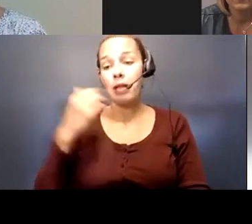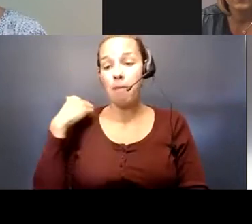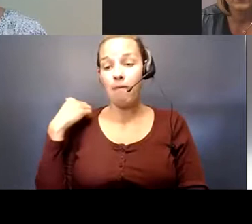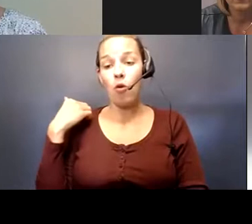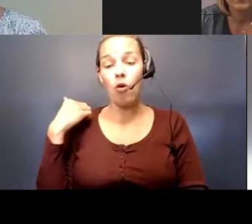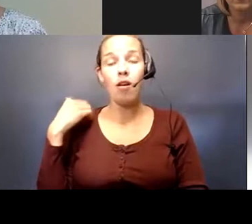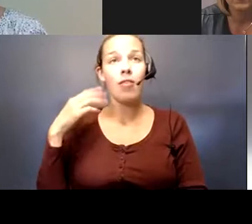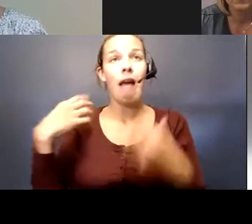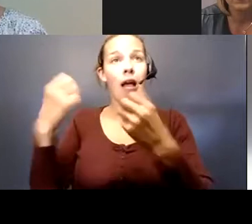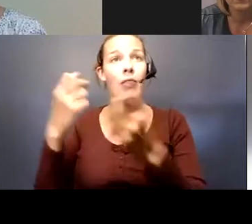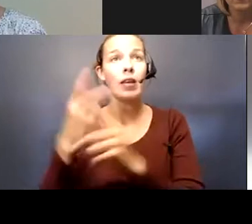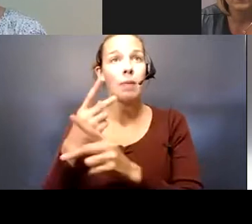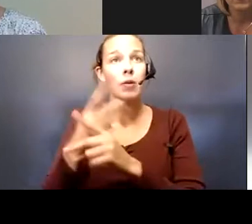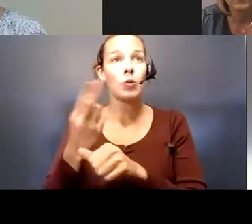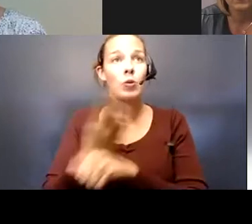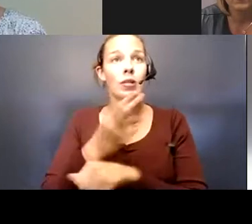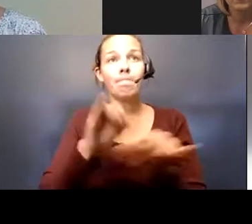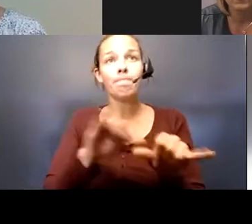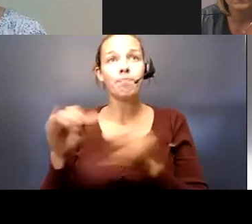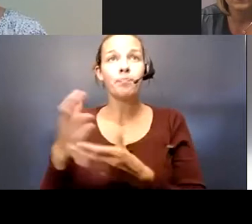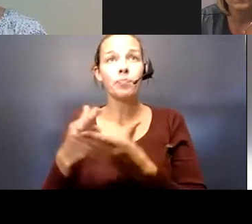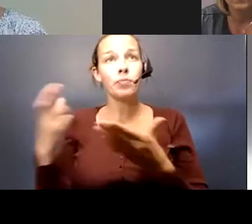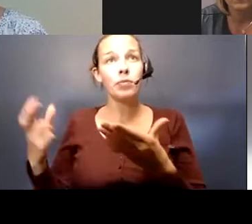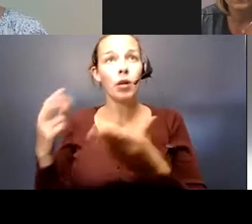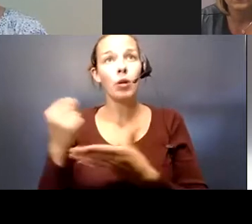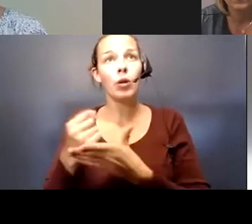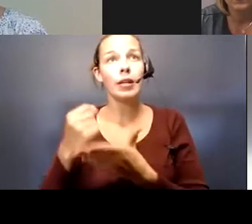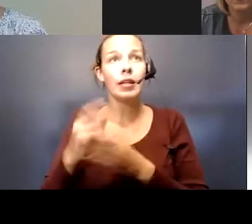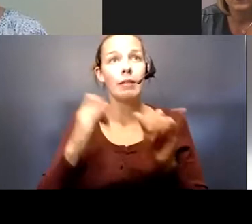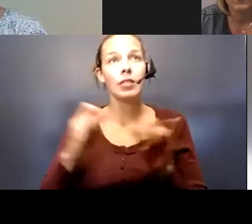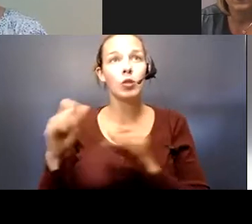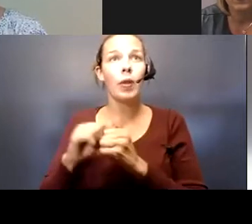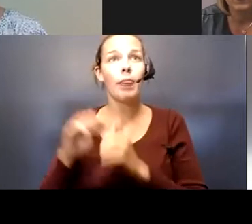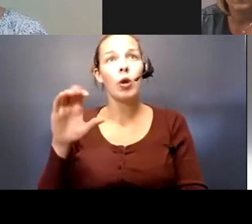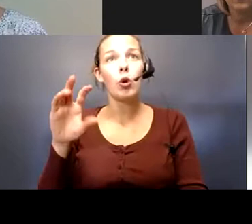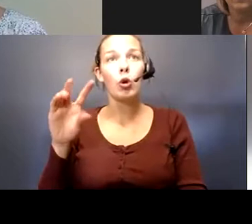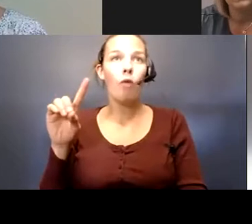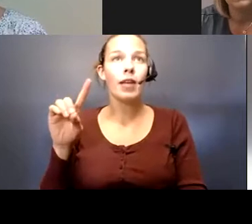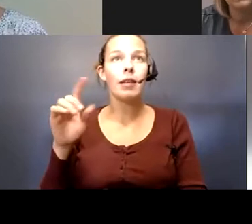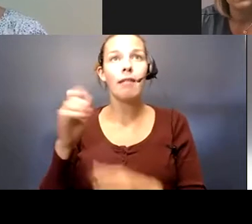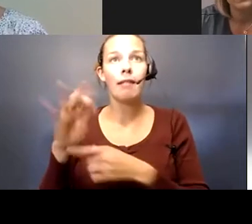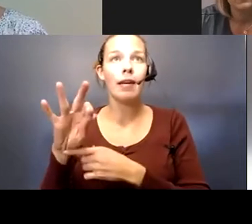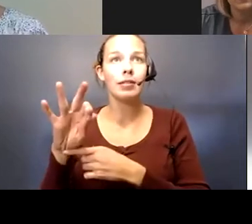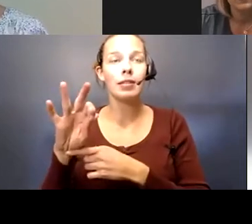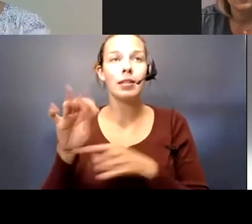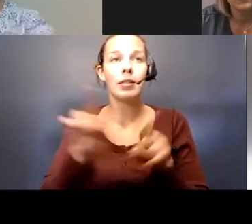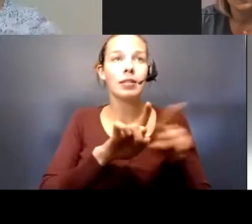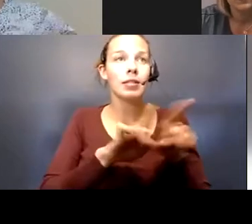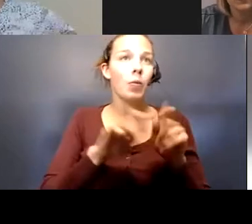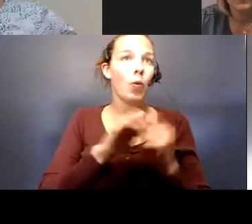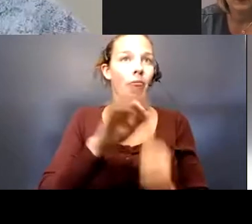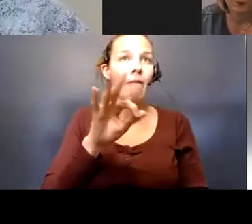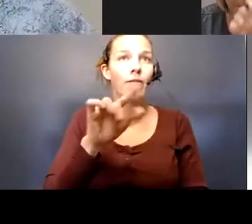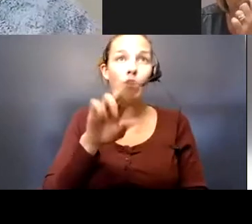system utilizes the same resources to treat individuals with COVID-19 as it does for those with influenza.